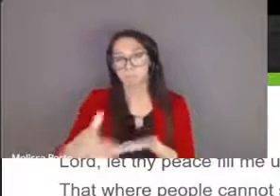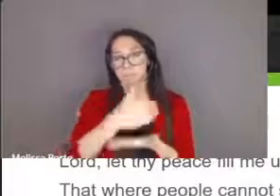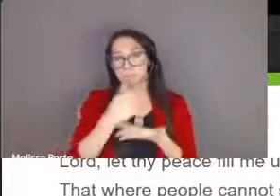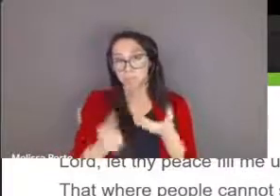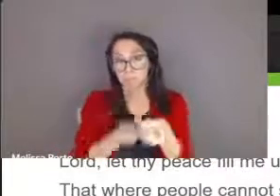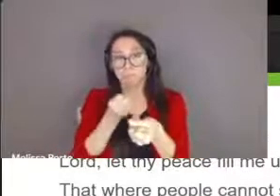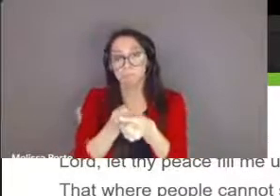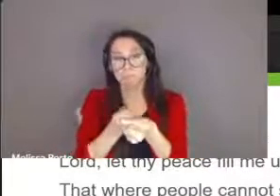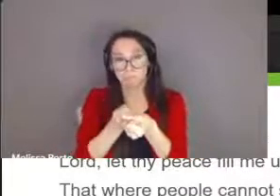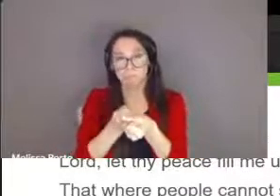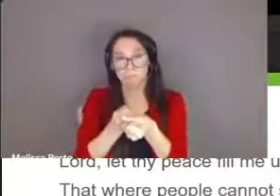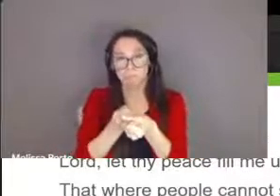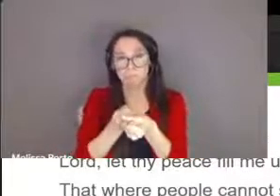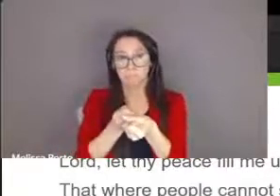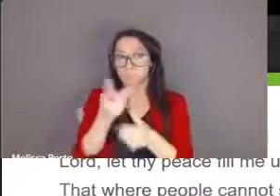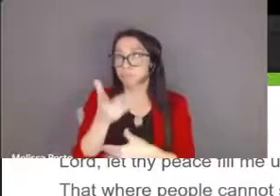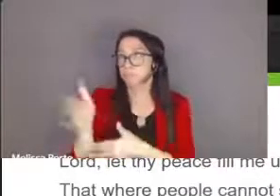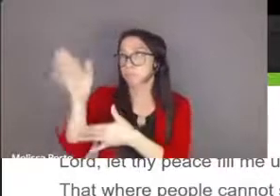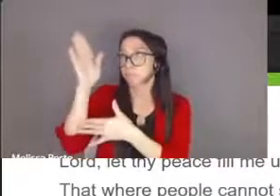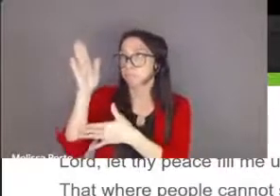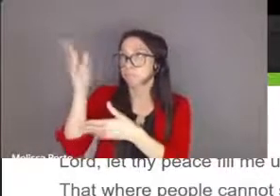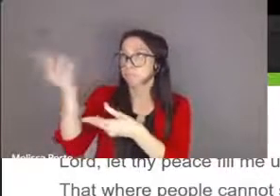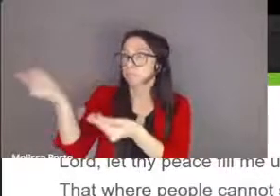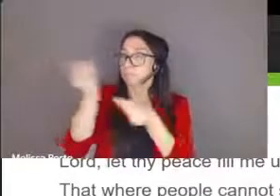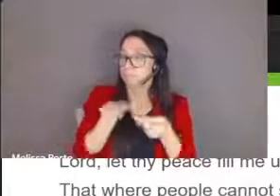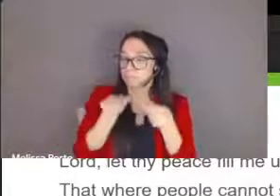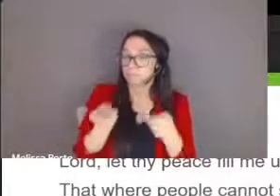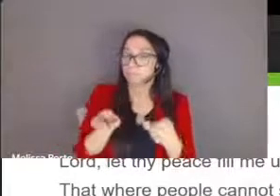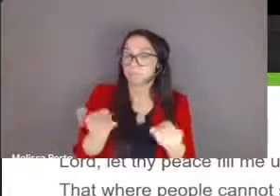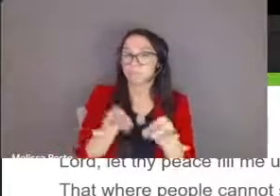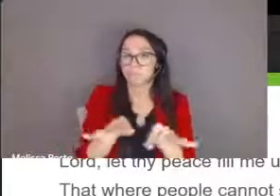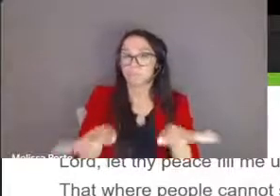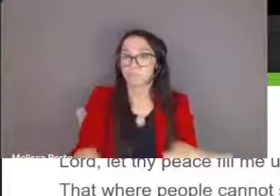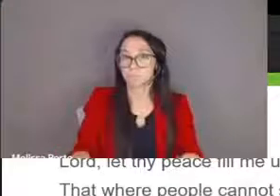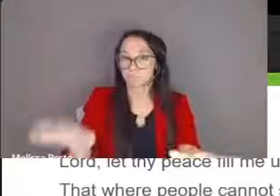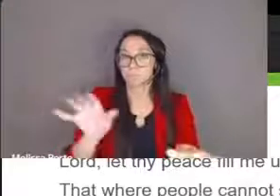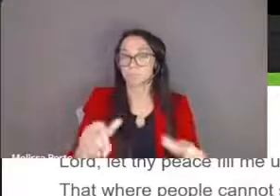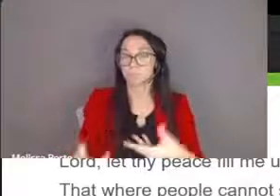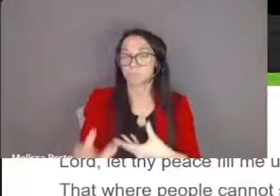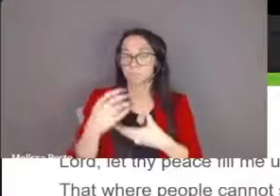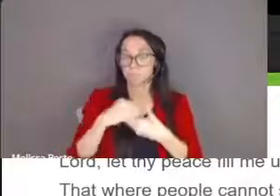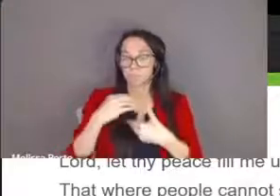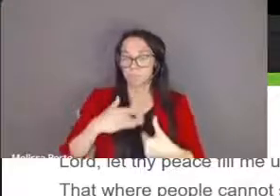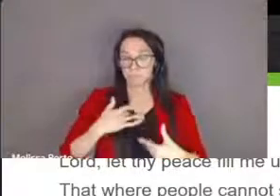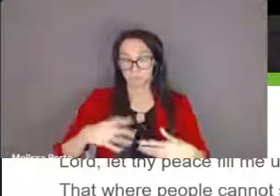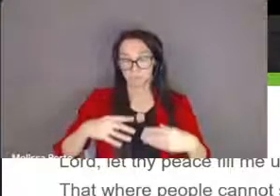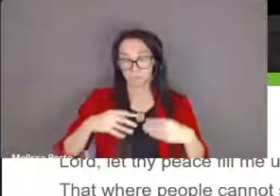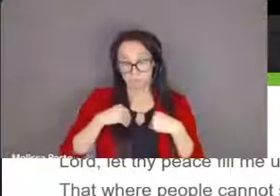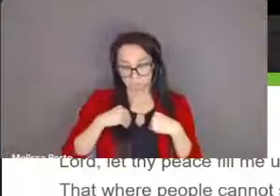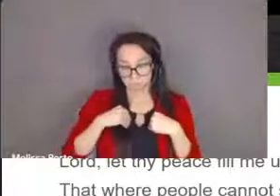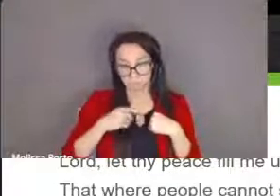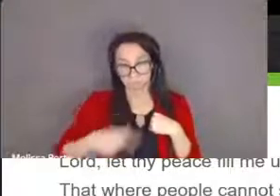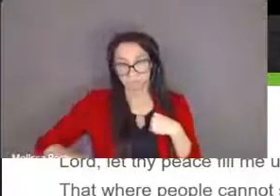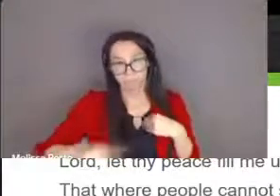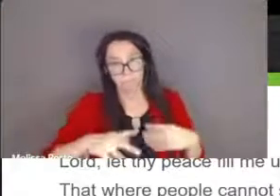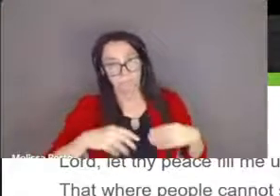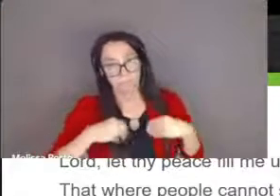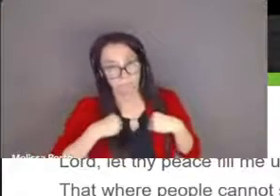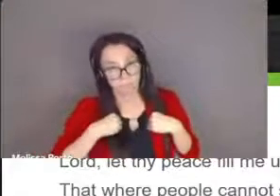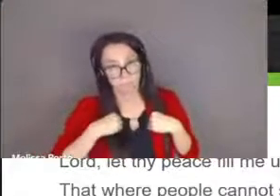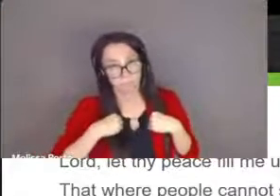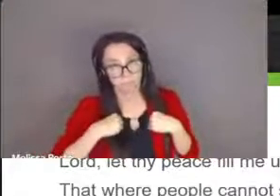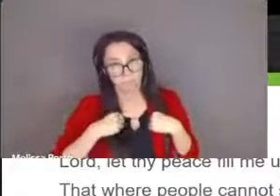gifts grant that i may not seek so much to be reassured as to reassure to be praised as to praise